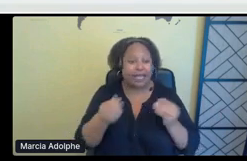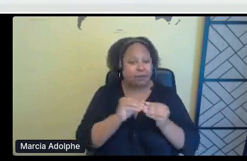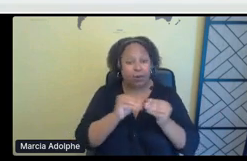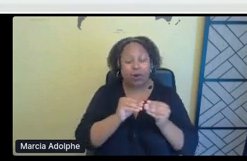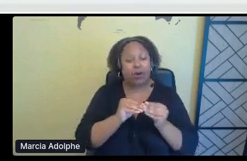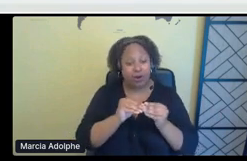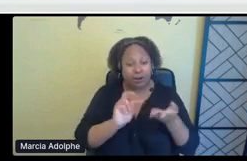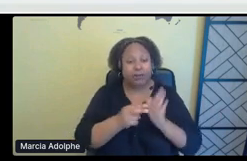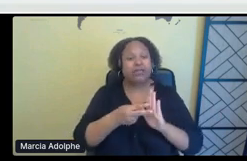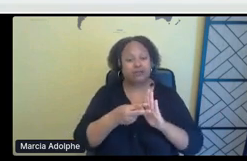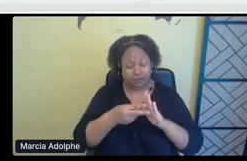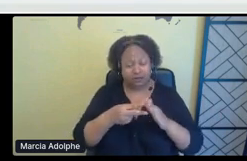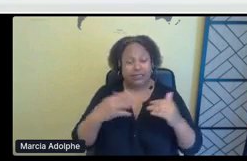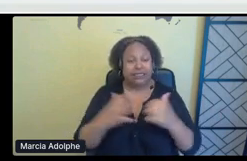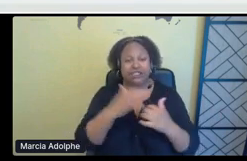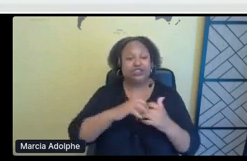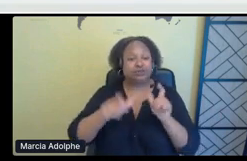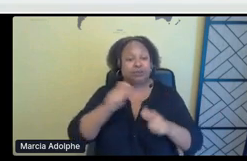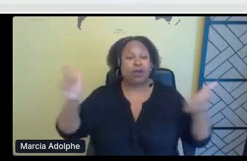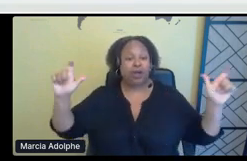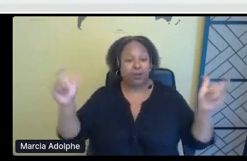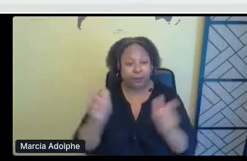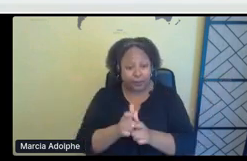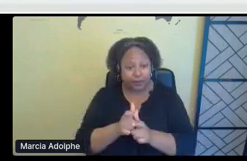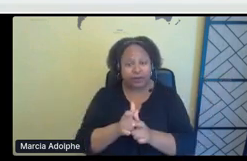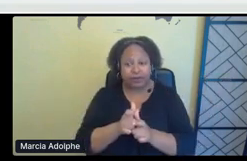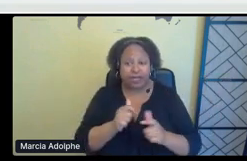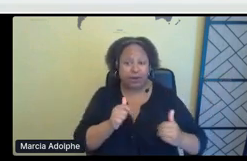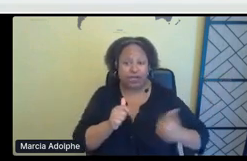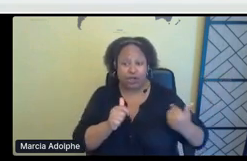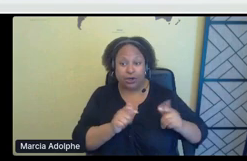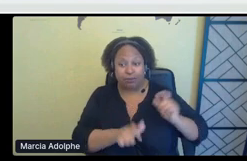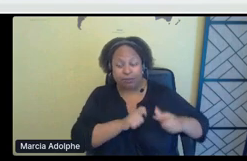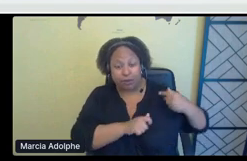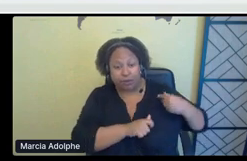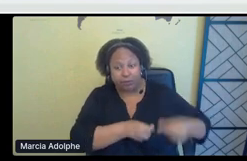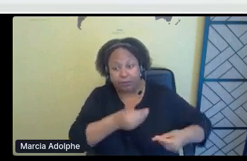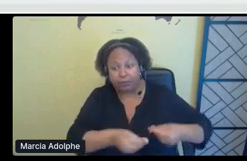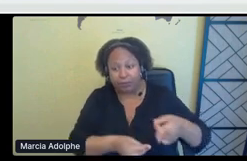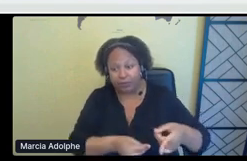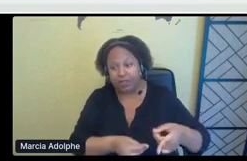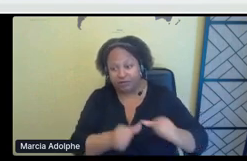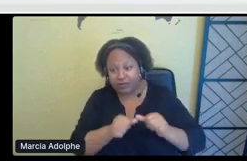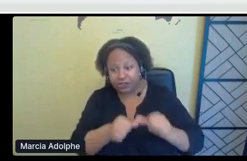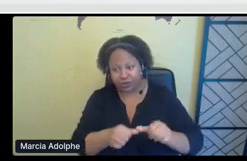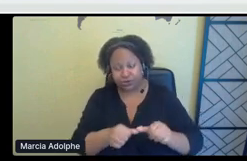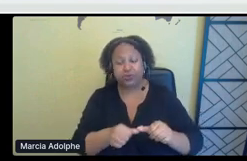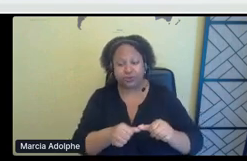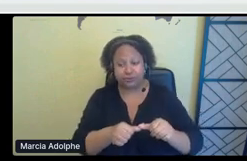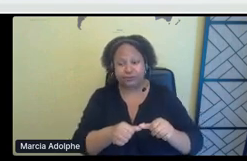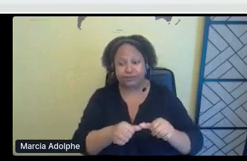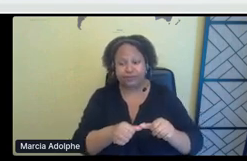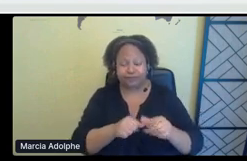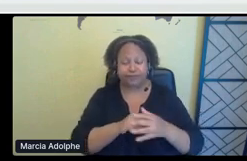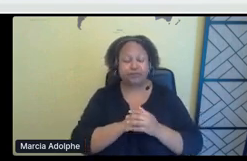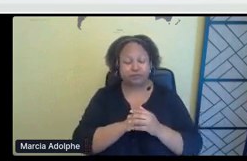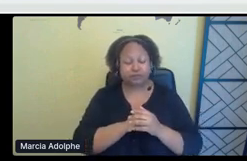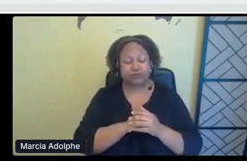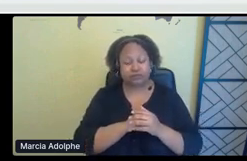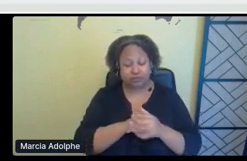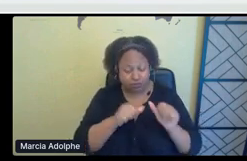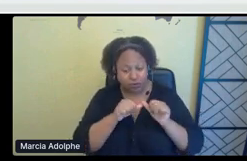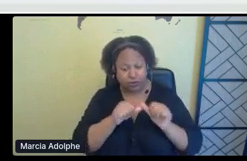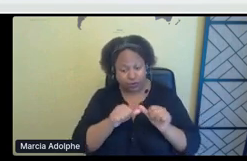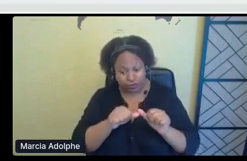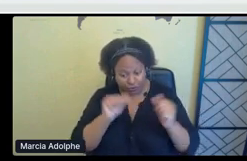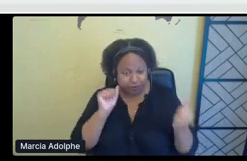younger generations are inheriting. And I think it's important to not look away and to face this full on to face this now, because if we don't